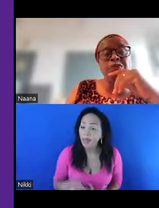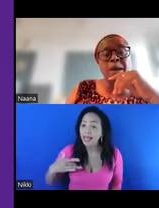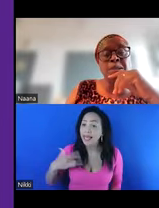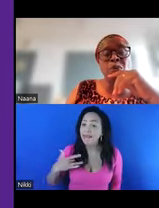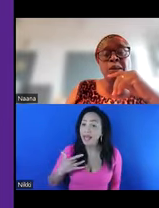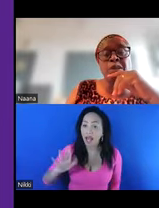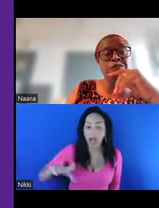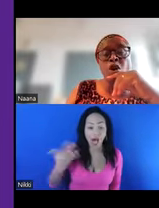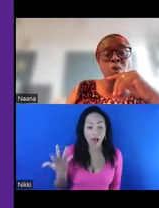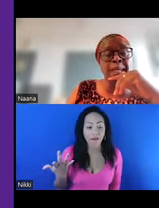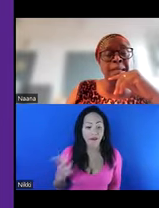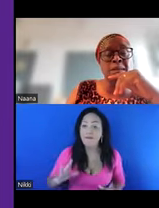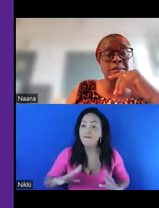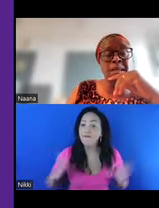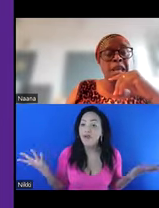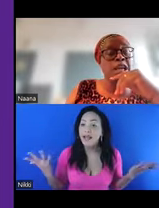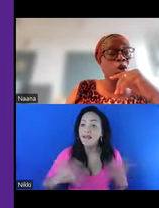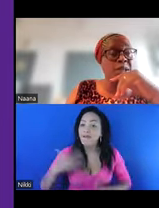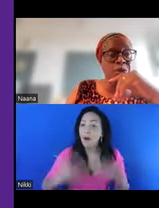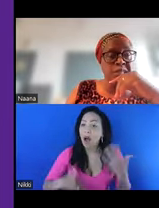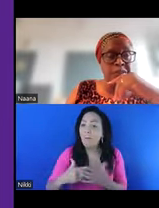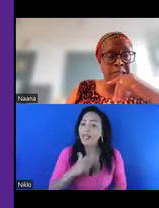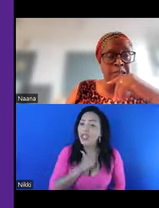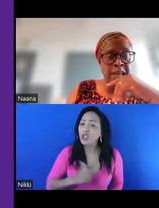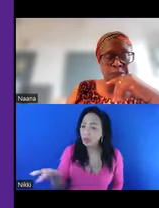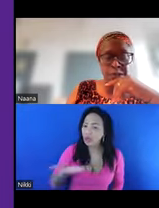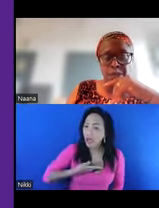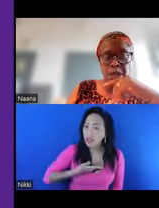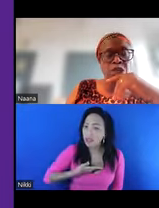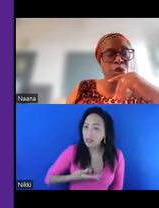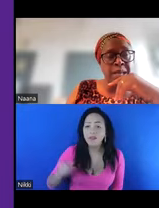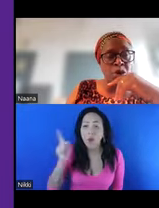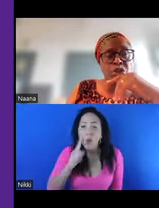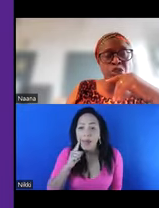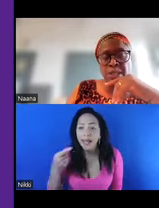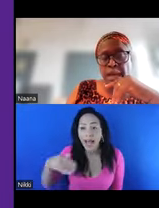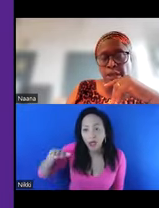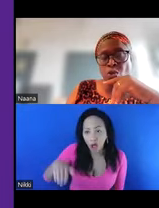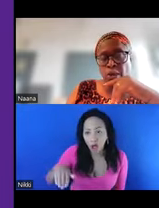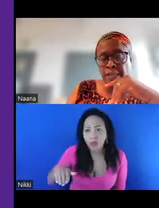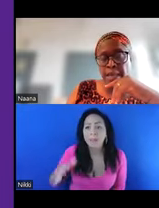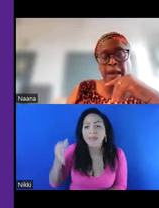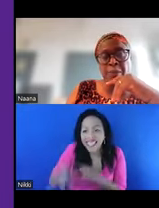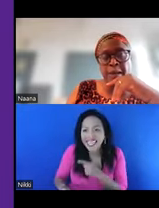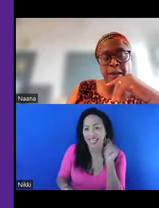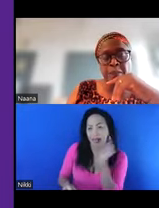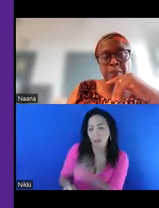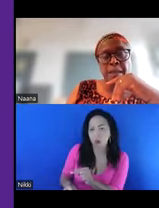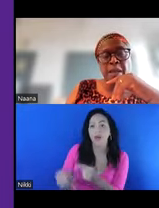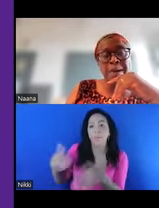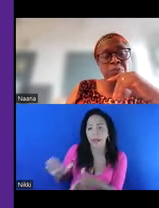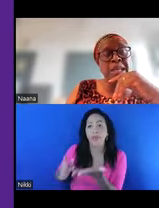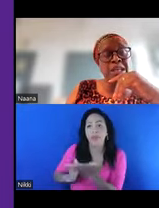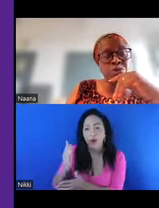requirement for health and well-being for all women and girls, including those affected by FGM. So the laws should act equally apply.